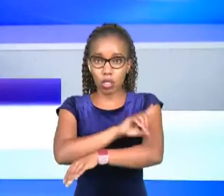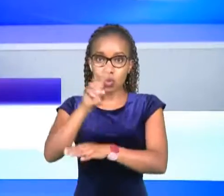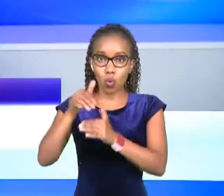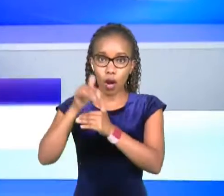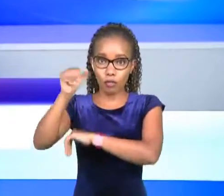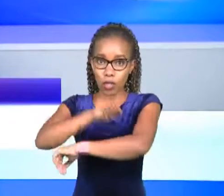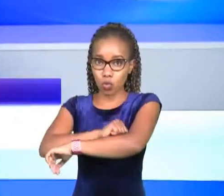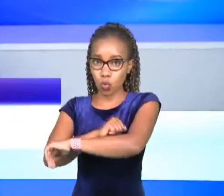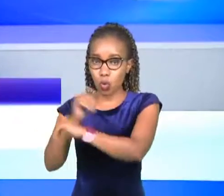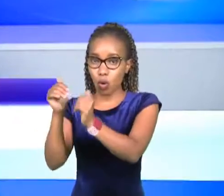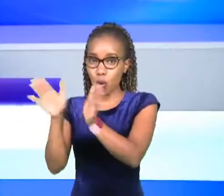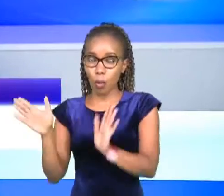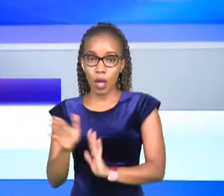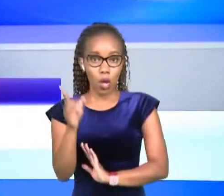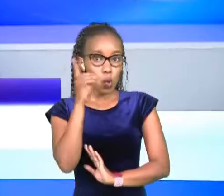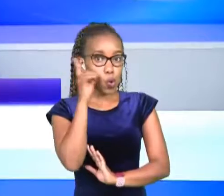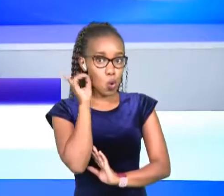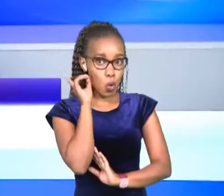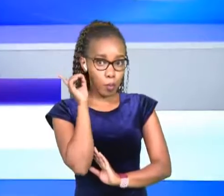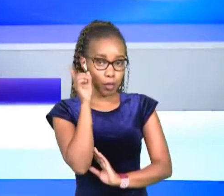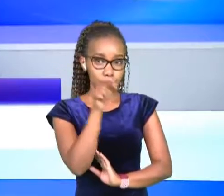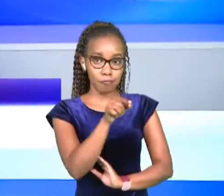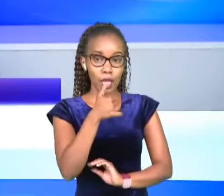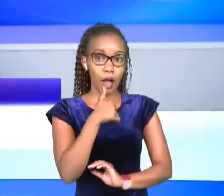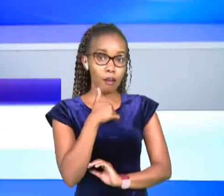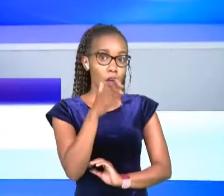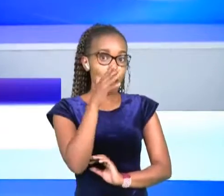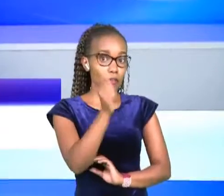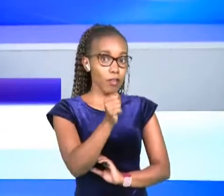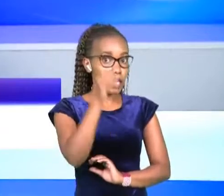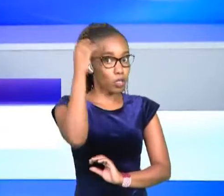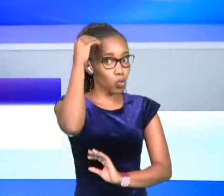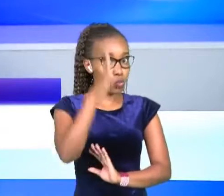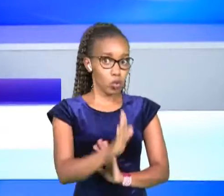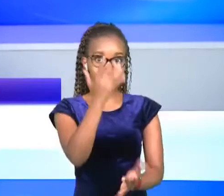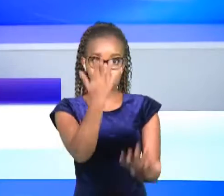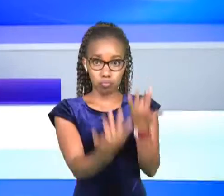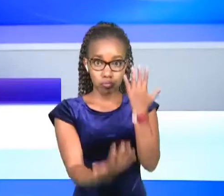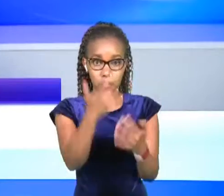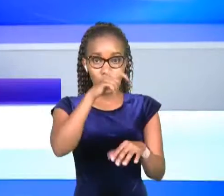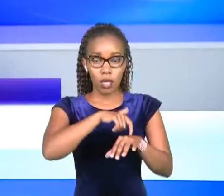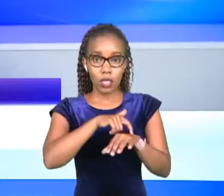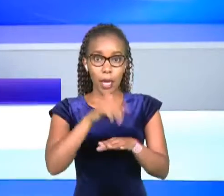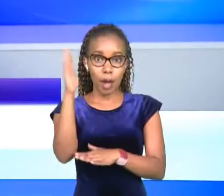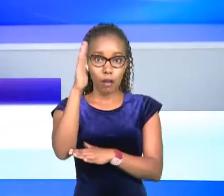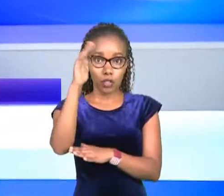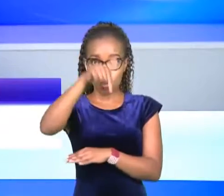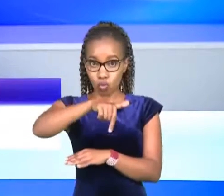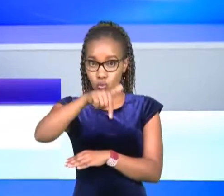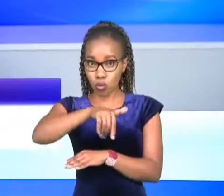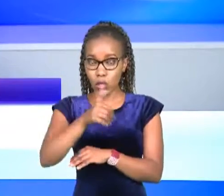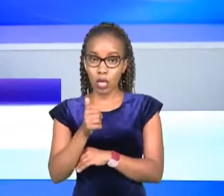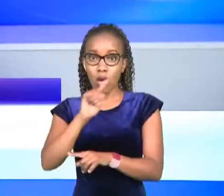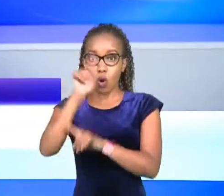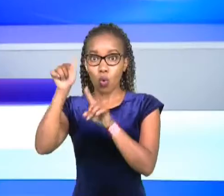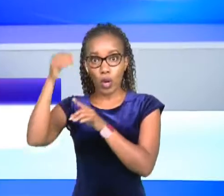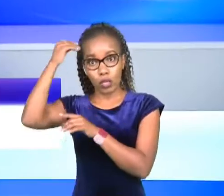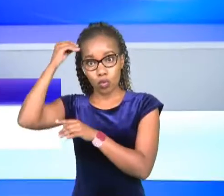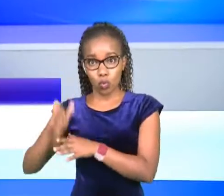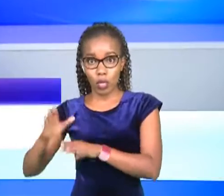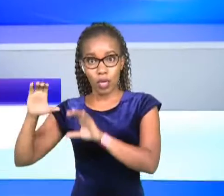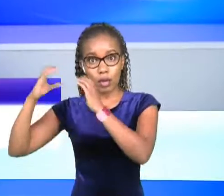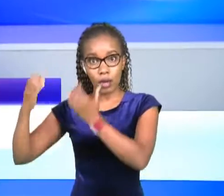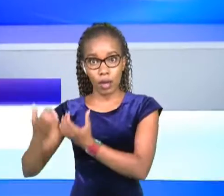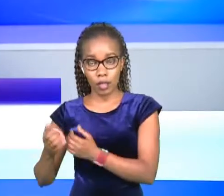resumed the dormitory which houses over 500 students caught fire at around midday today when the learners were in class